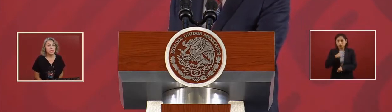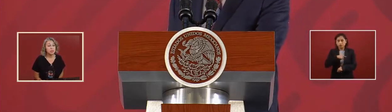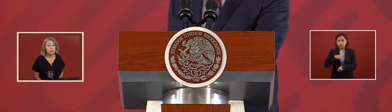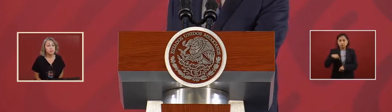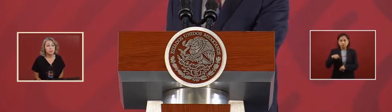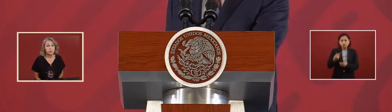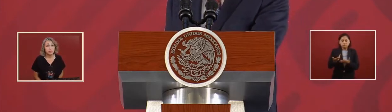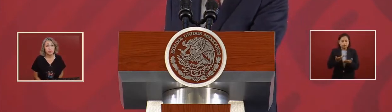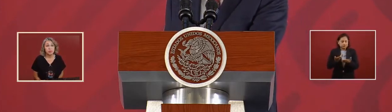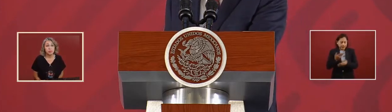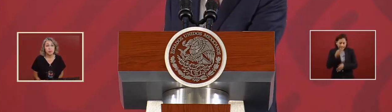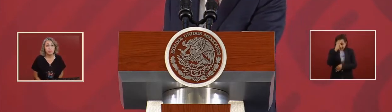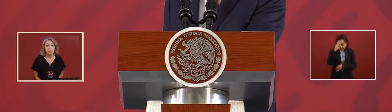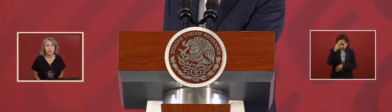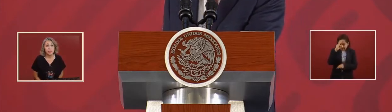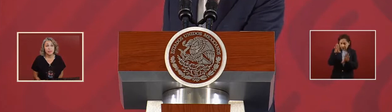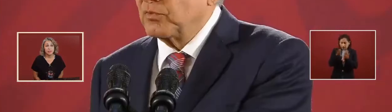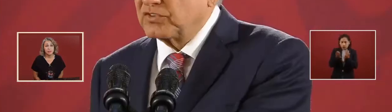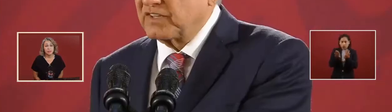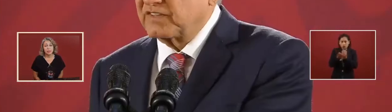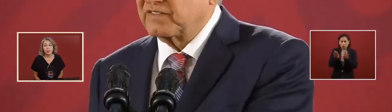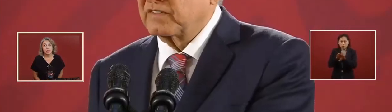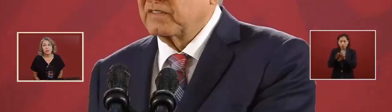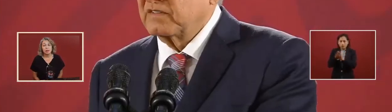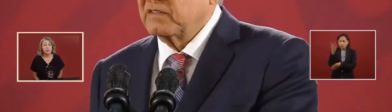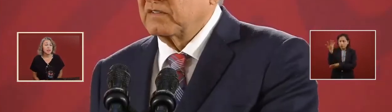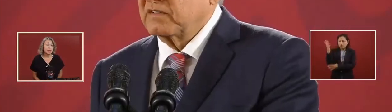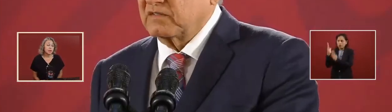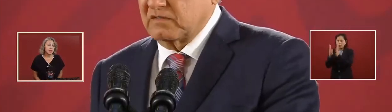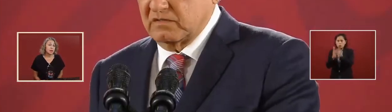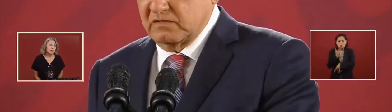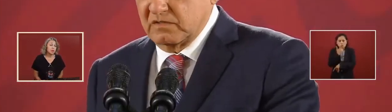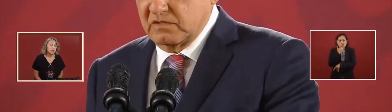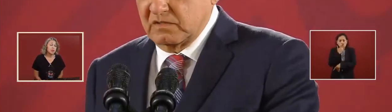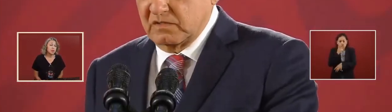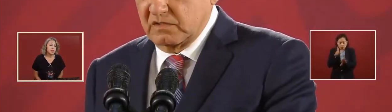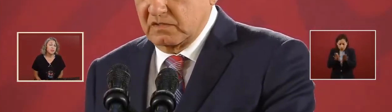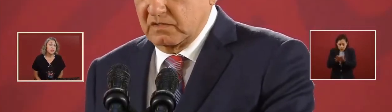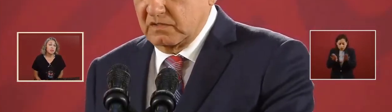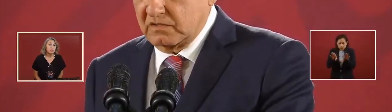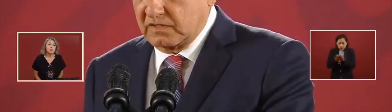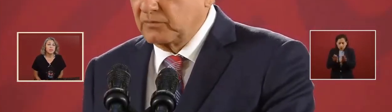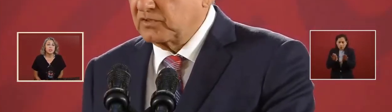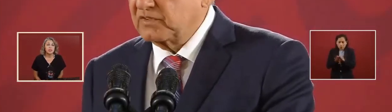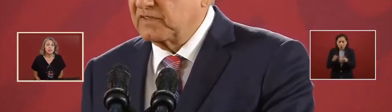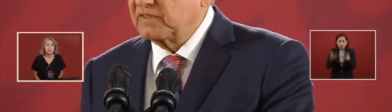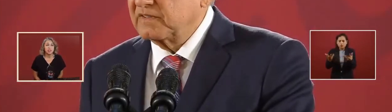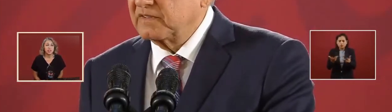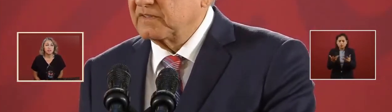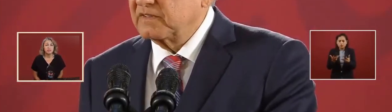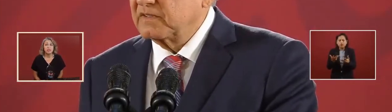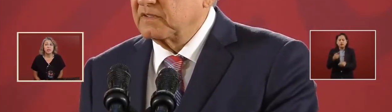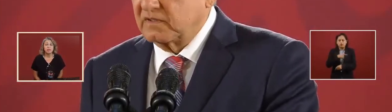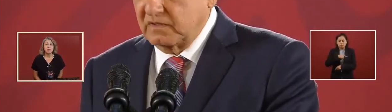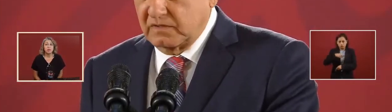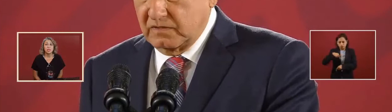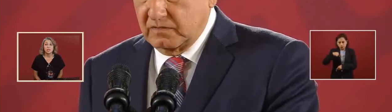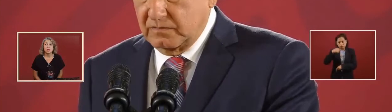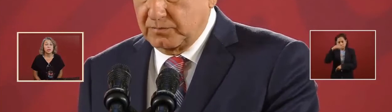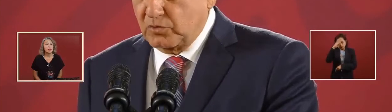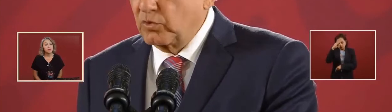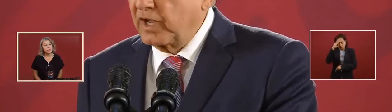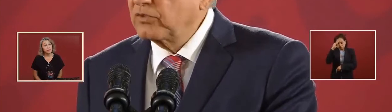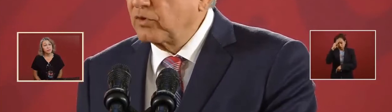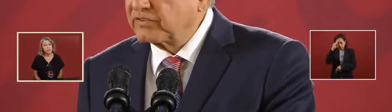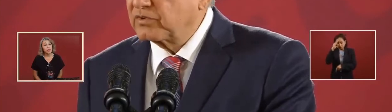the destruction of the forest. And we are